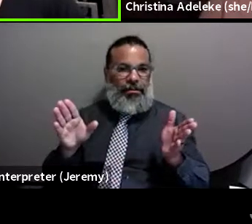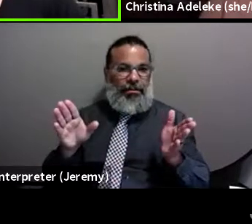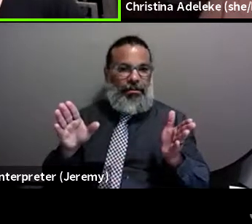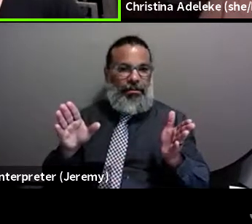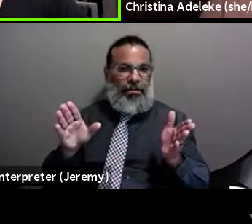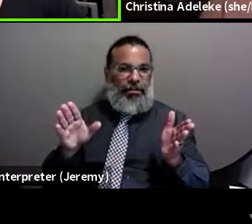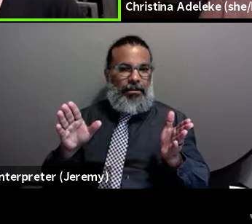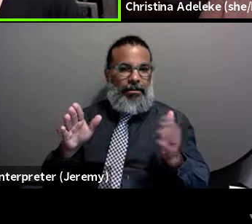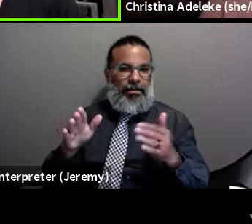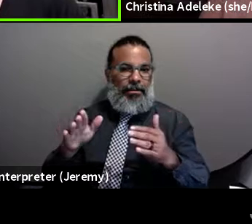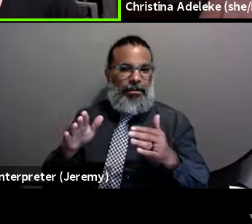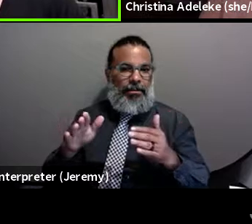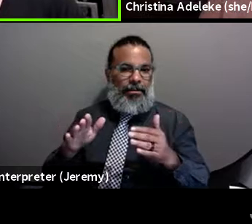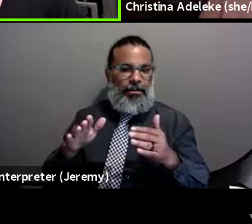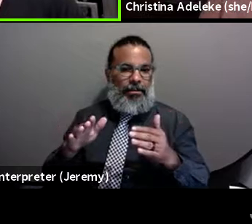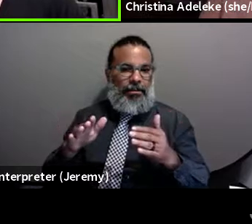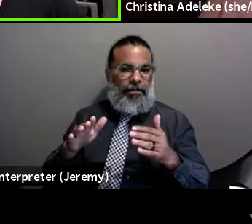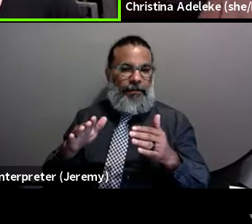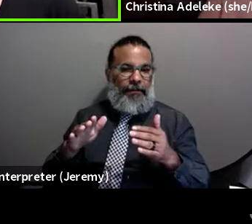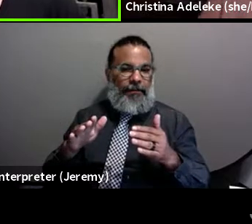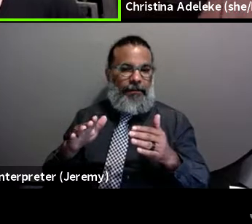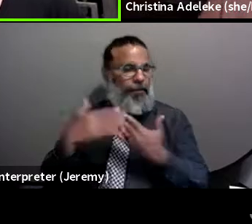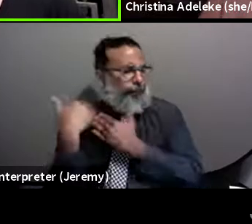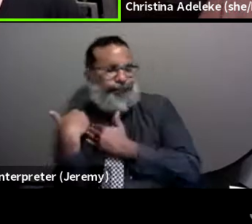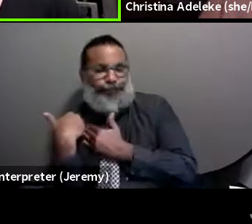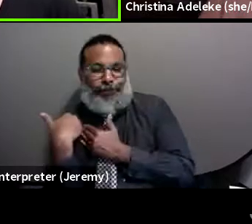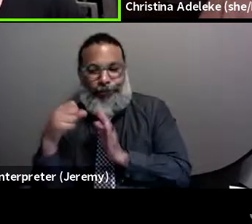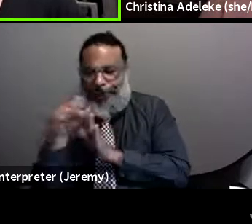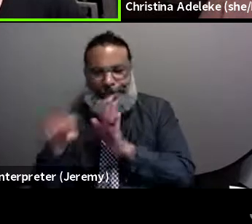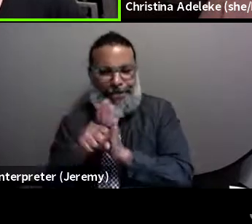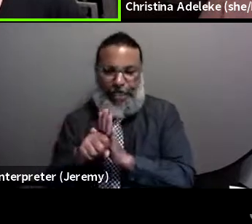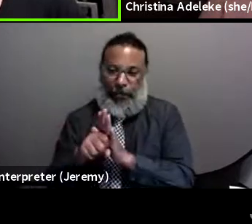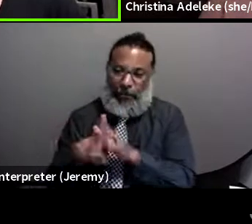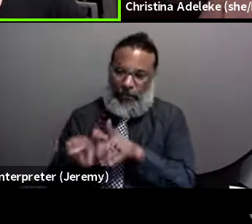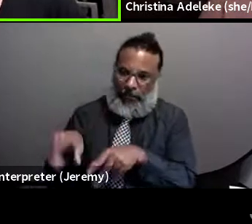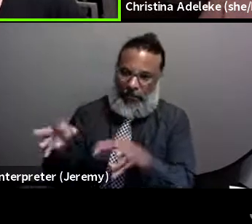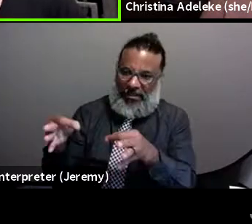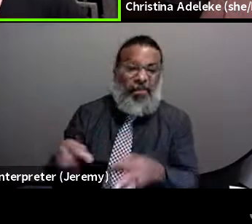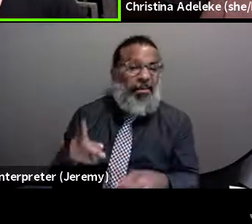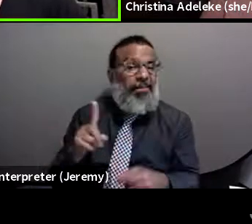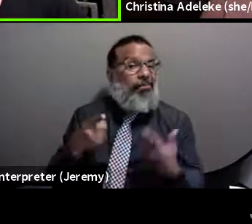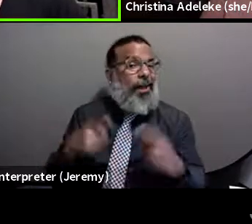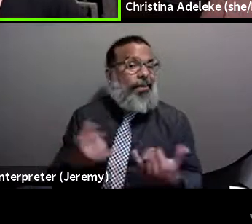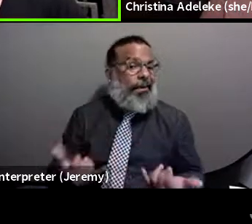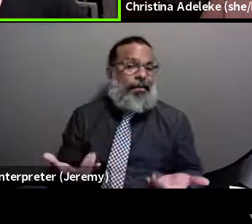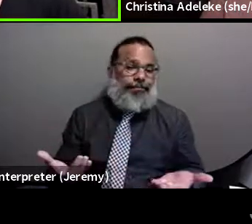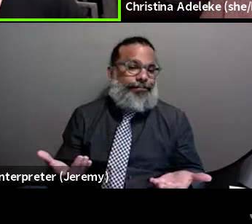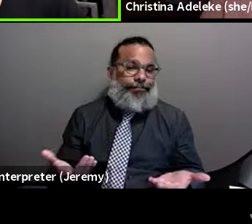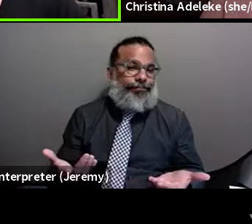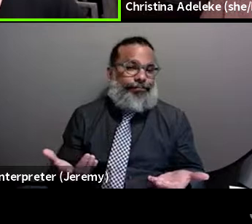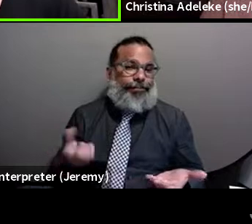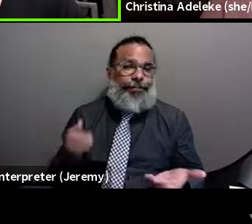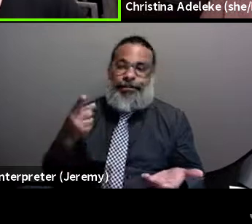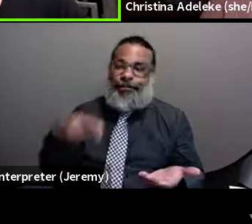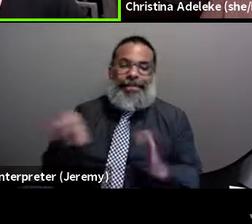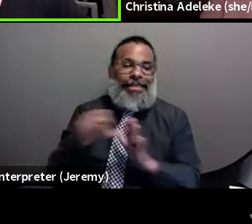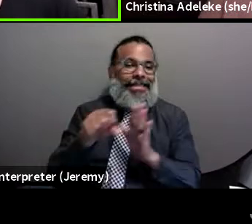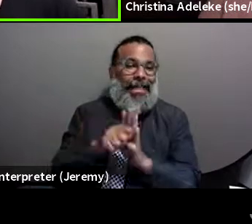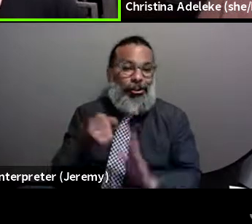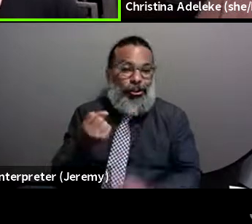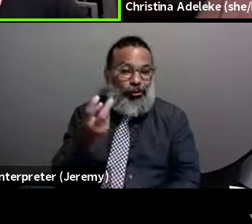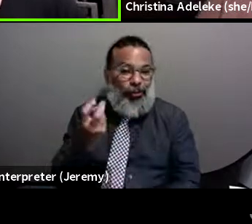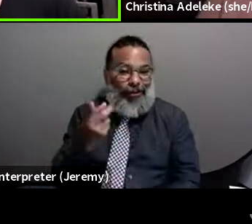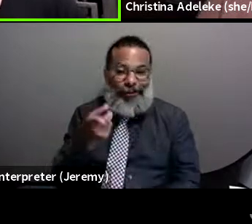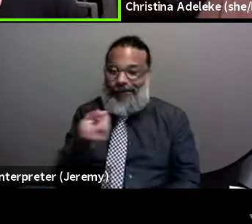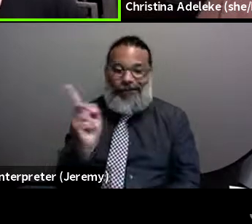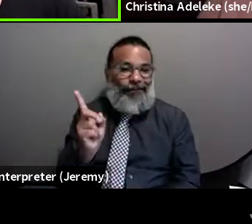leave it up to them. Because look where we are in the 12 states who haven't. are what, has